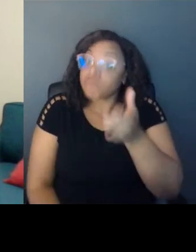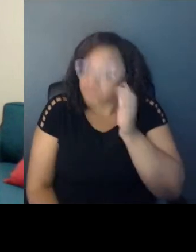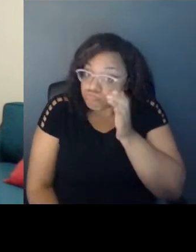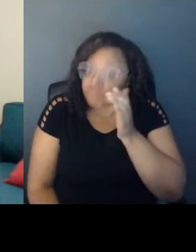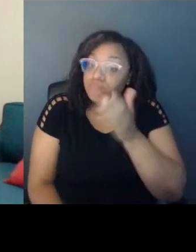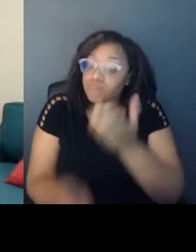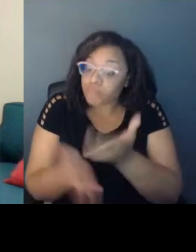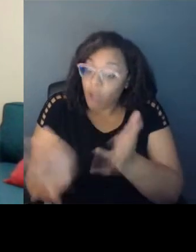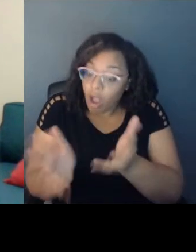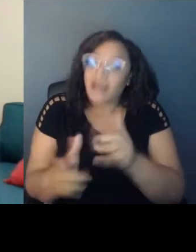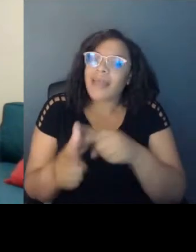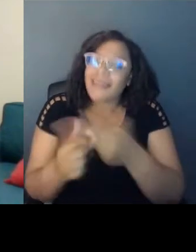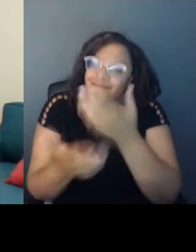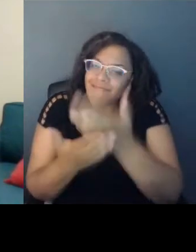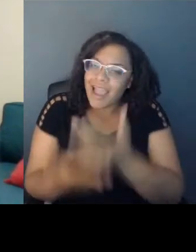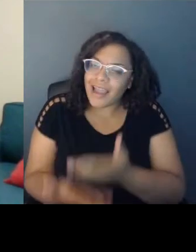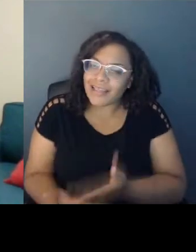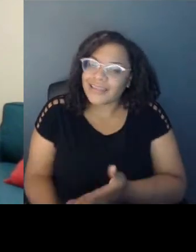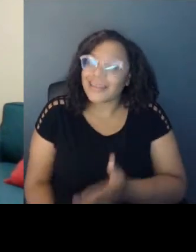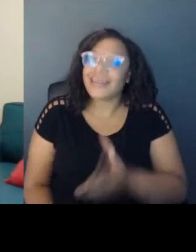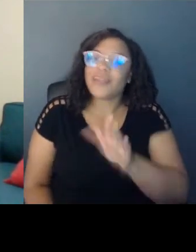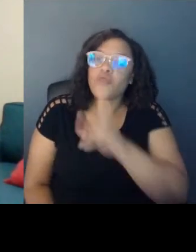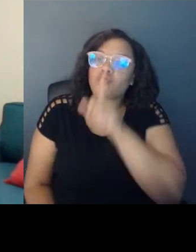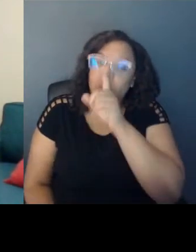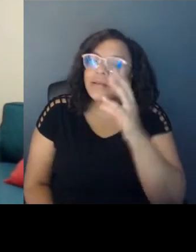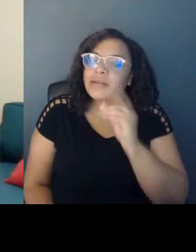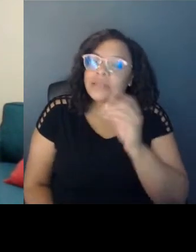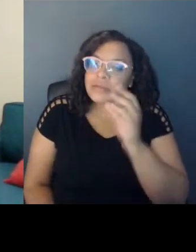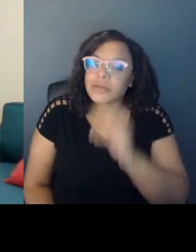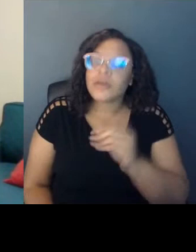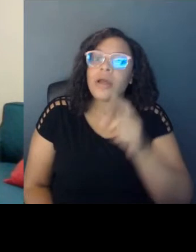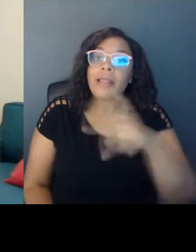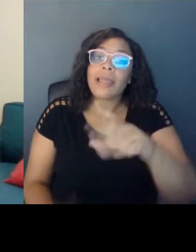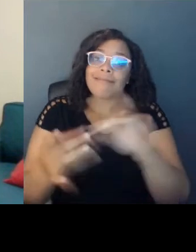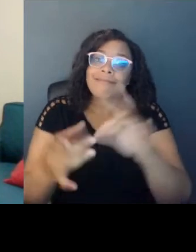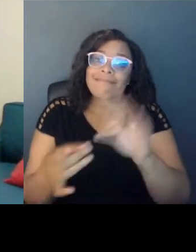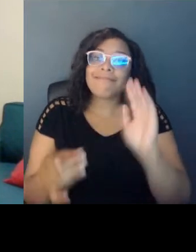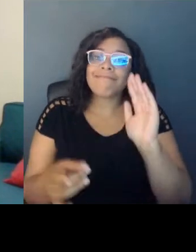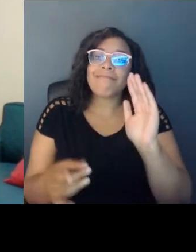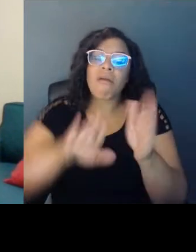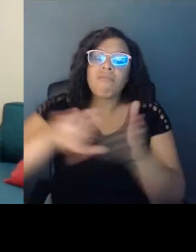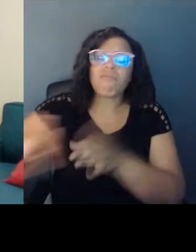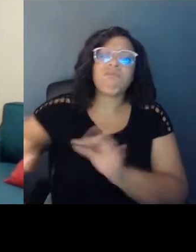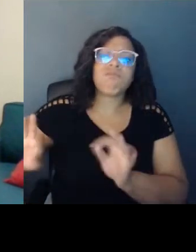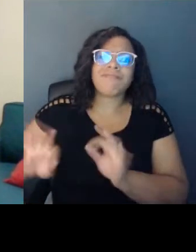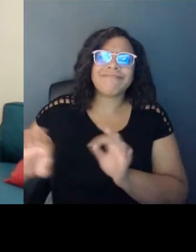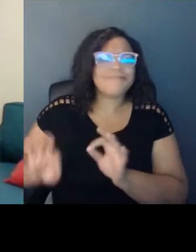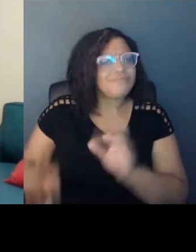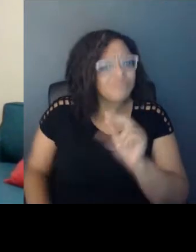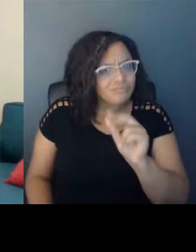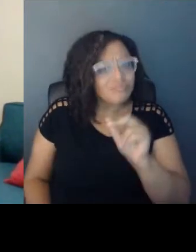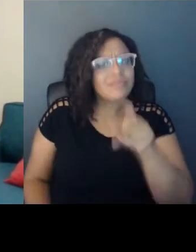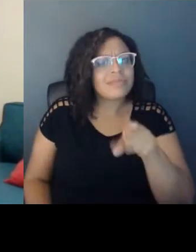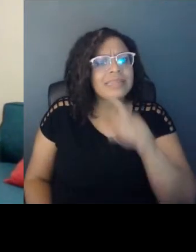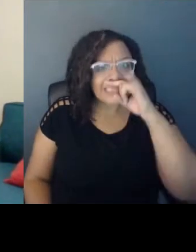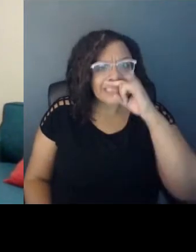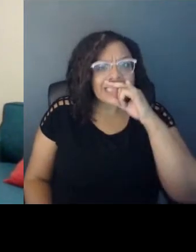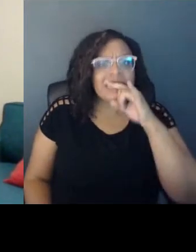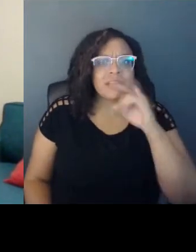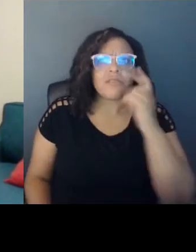try to brush it under the rug or act like this isn't really going on, because this is something that children are really asking about now.